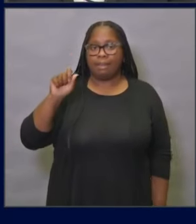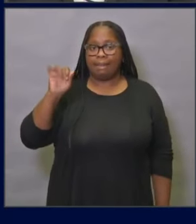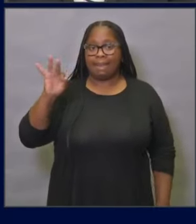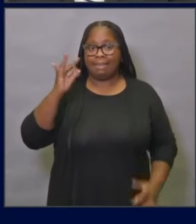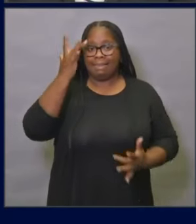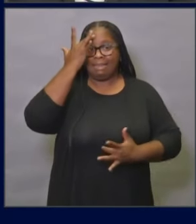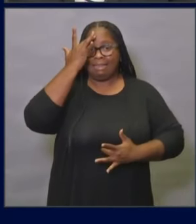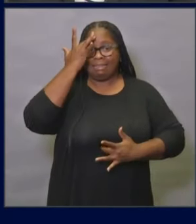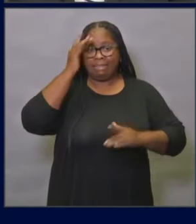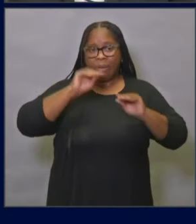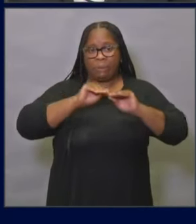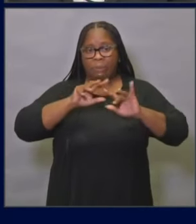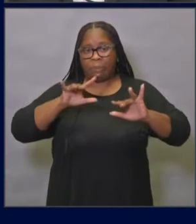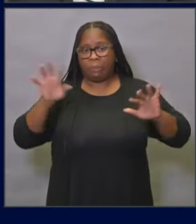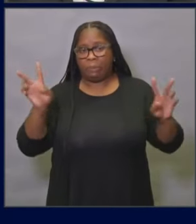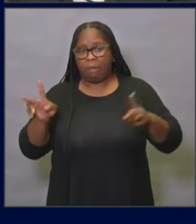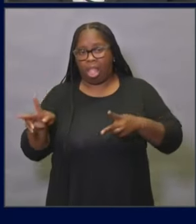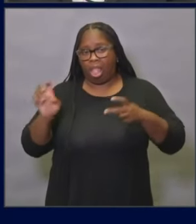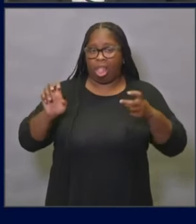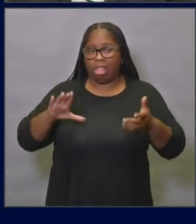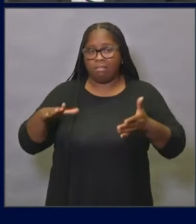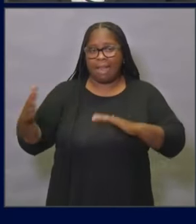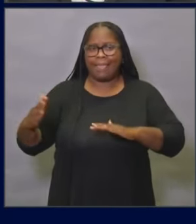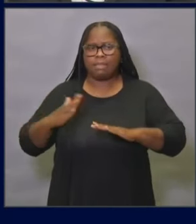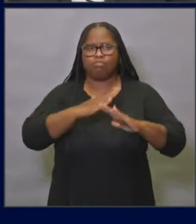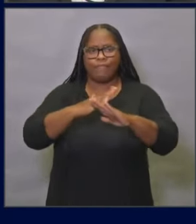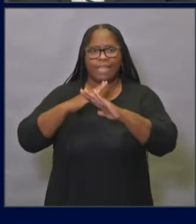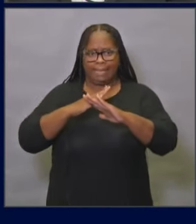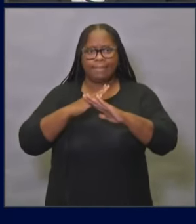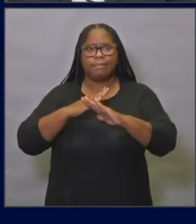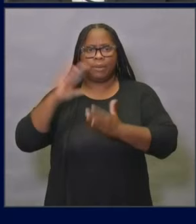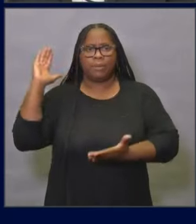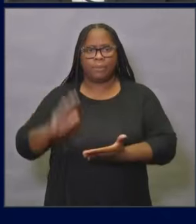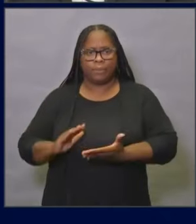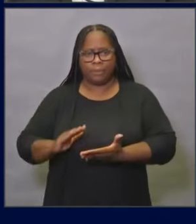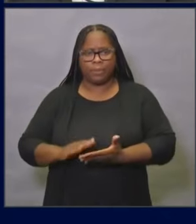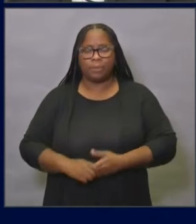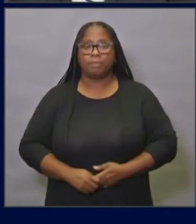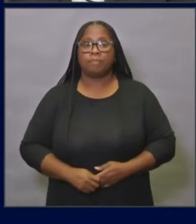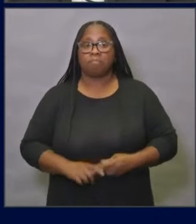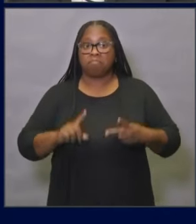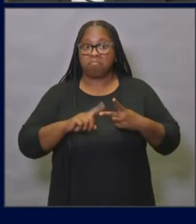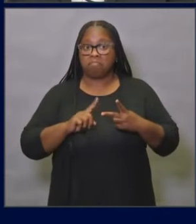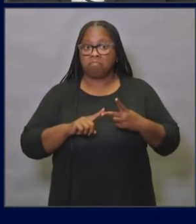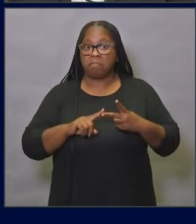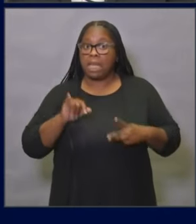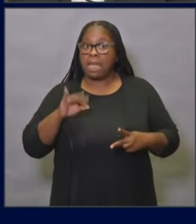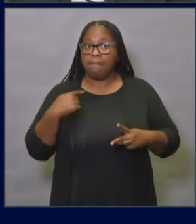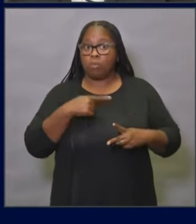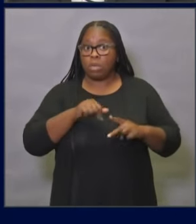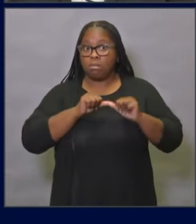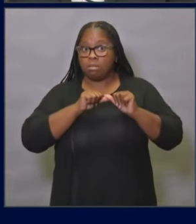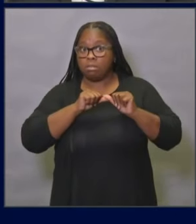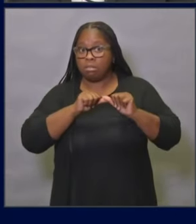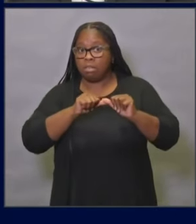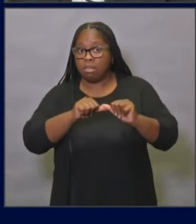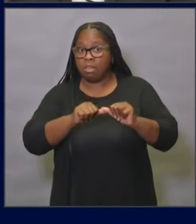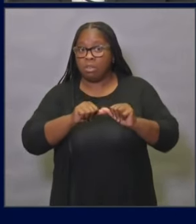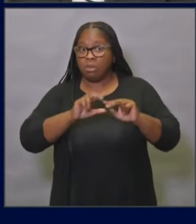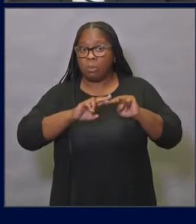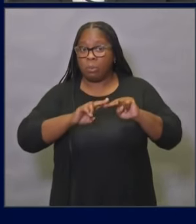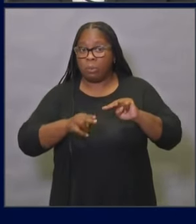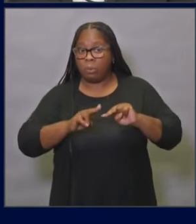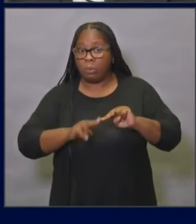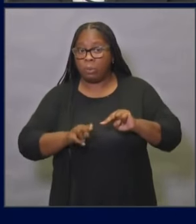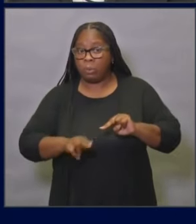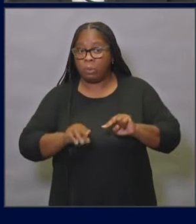illness and deaths. Second, if we can maintain this lower transmission, it means that we could begin to think about